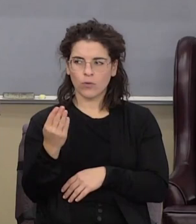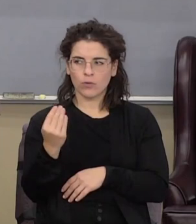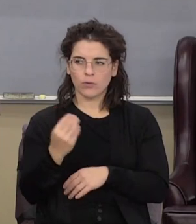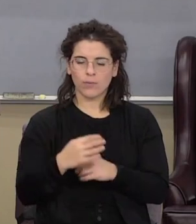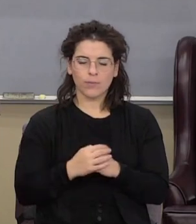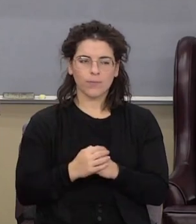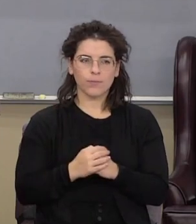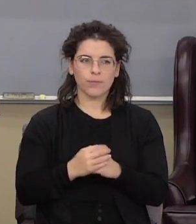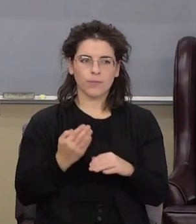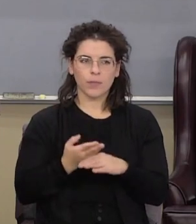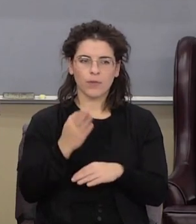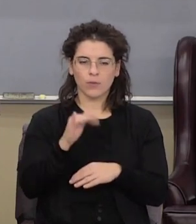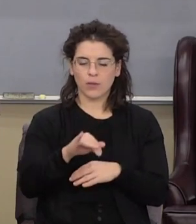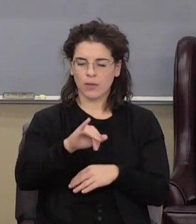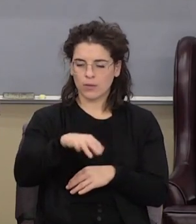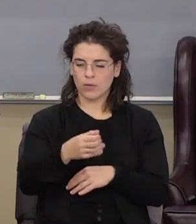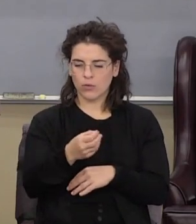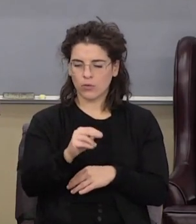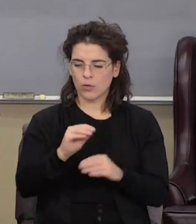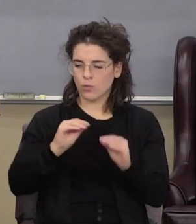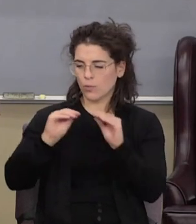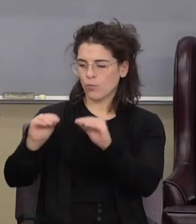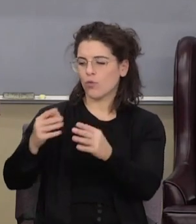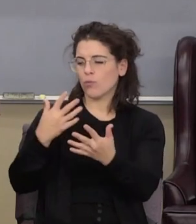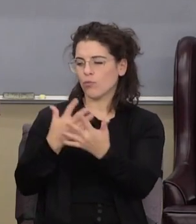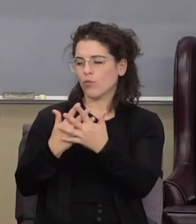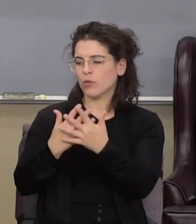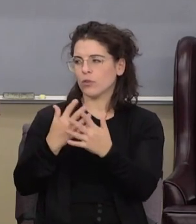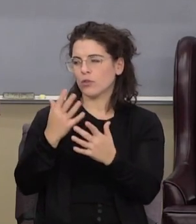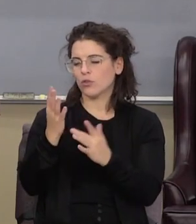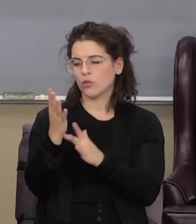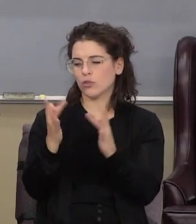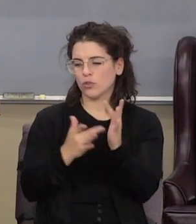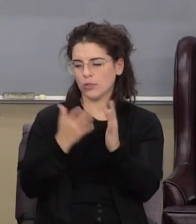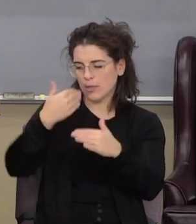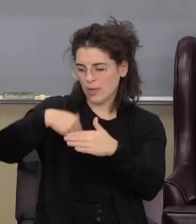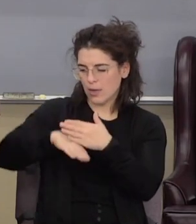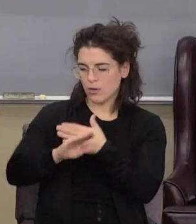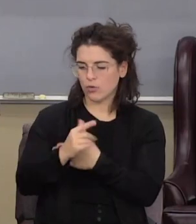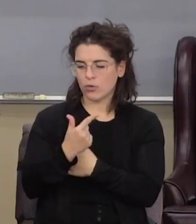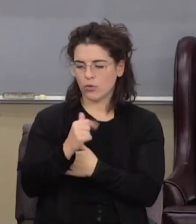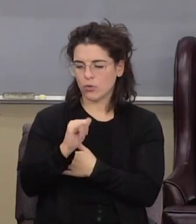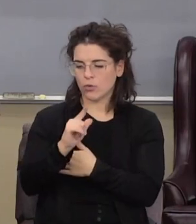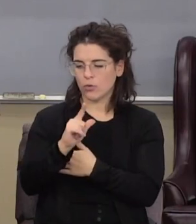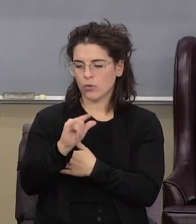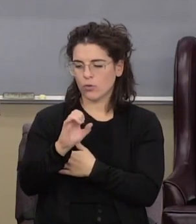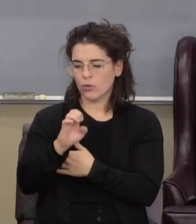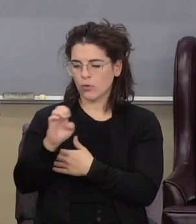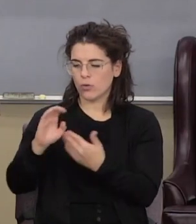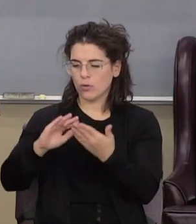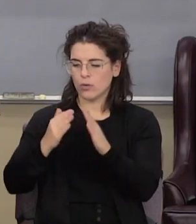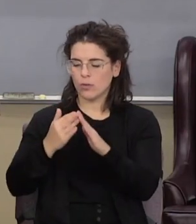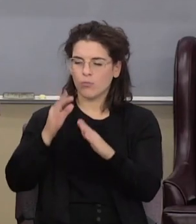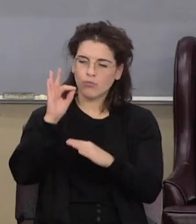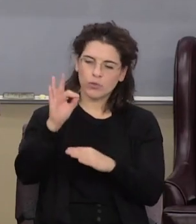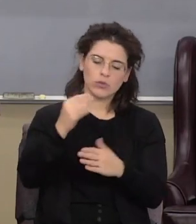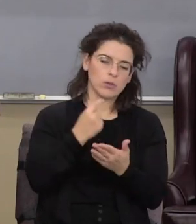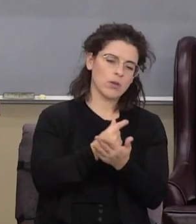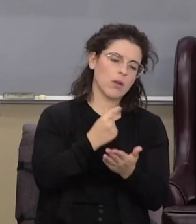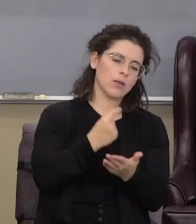And after that, John was put into prison, Jesus came into Galilee preaching the gospel of the kingdom of God, saying,